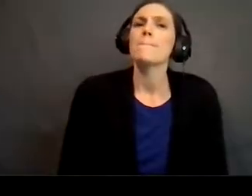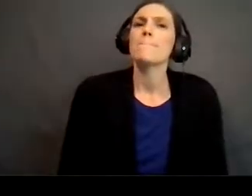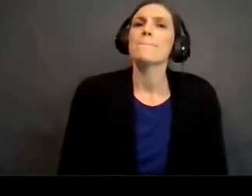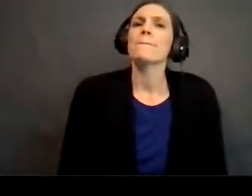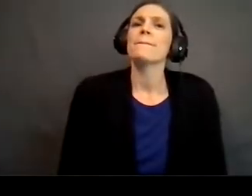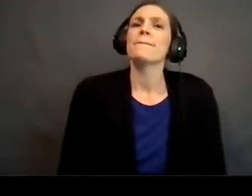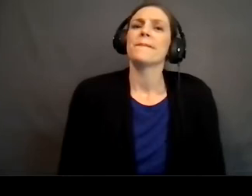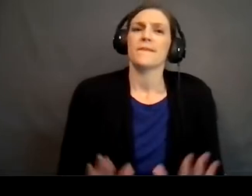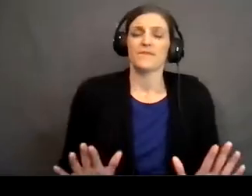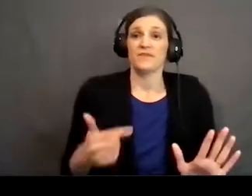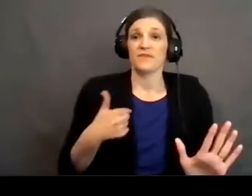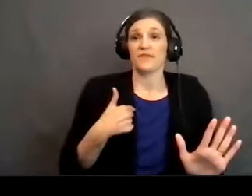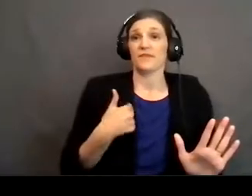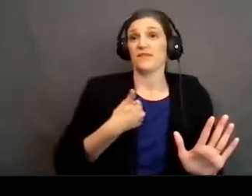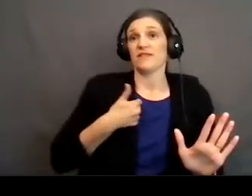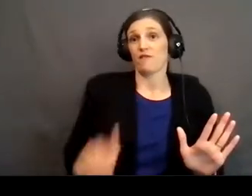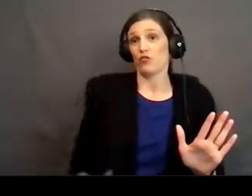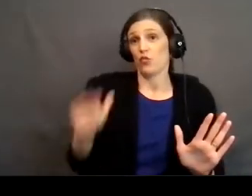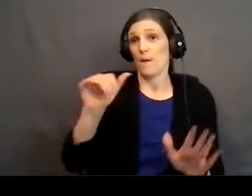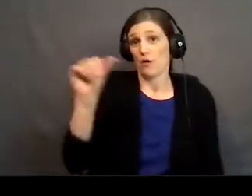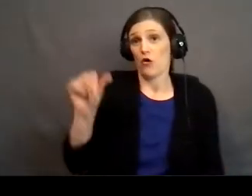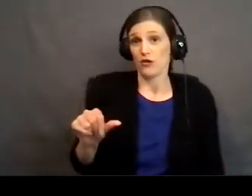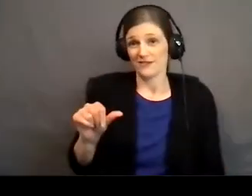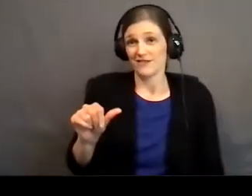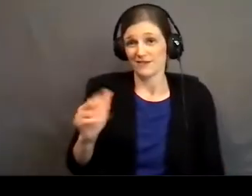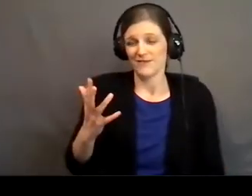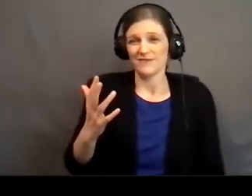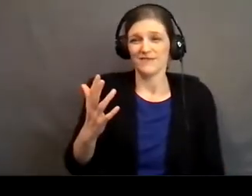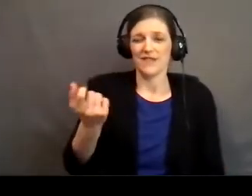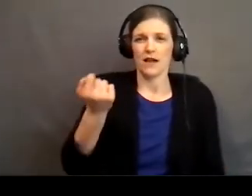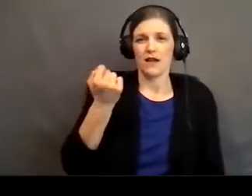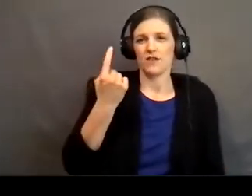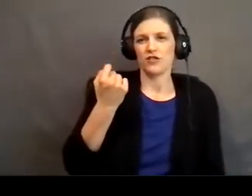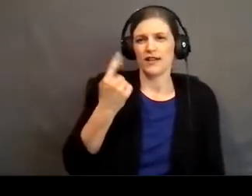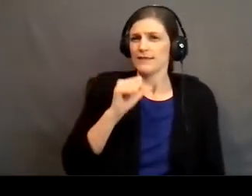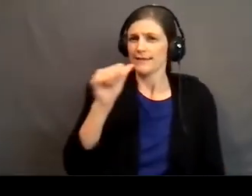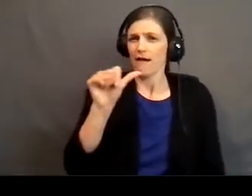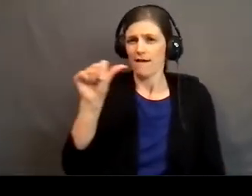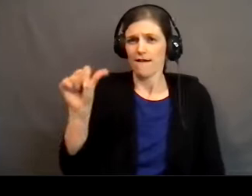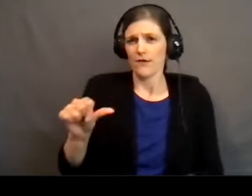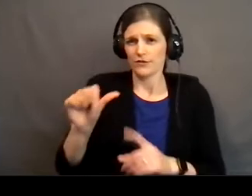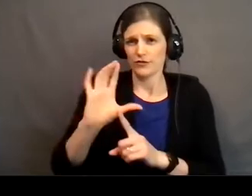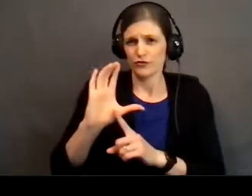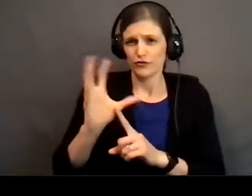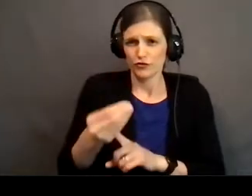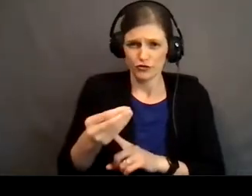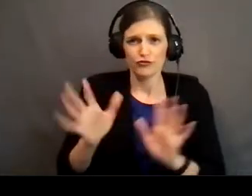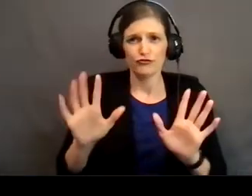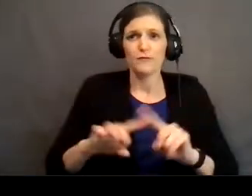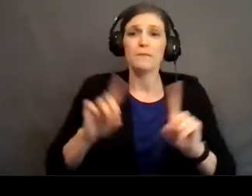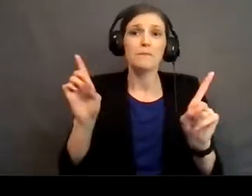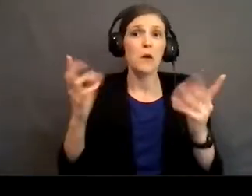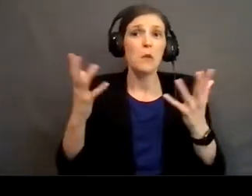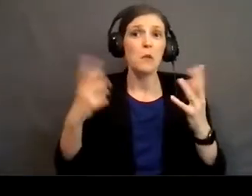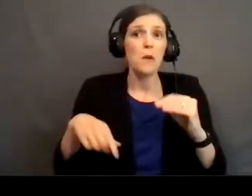Here's something. I'm a native Austinite and so I get that this is not Austin culture. I'll just throw this out. What